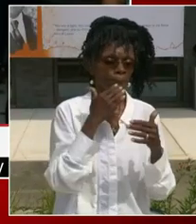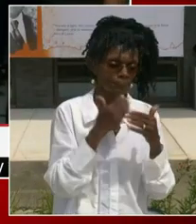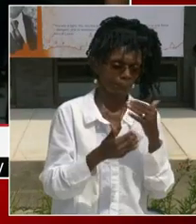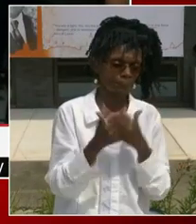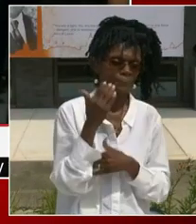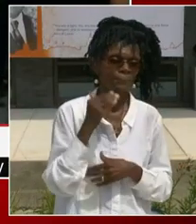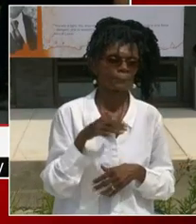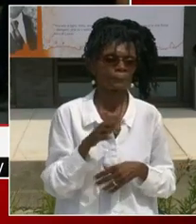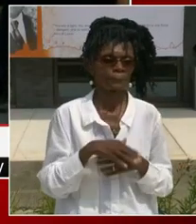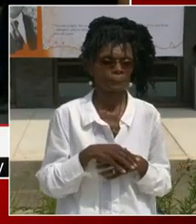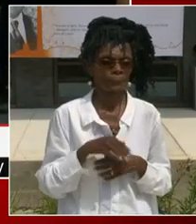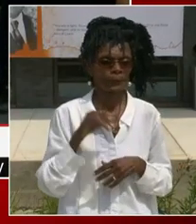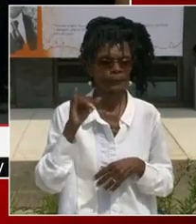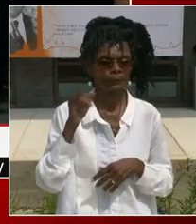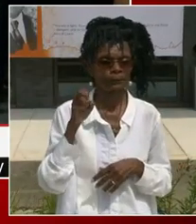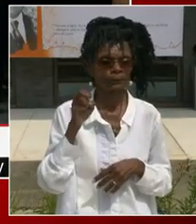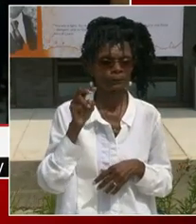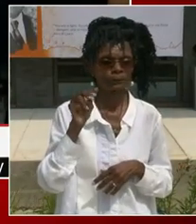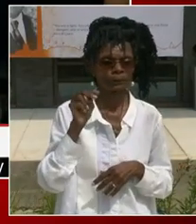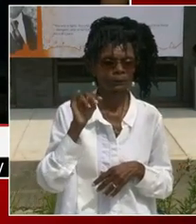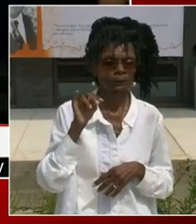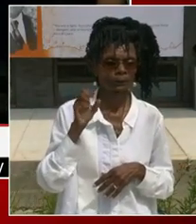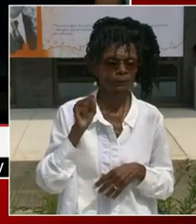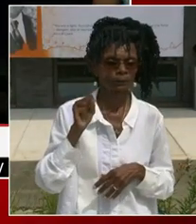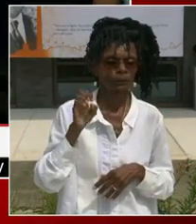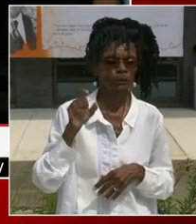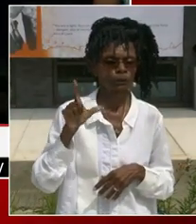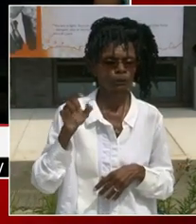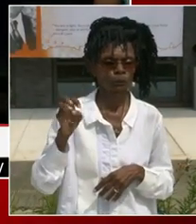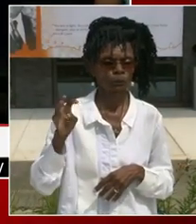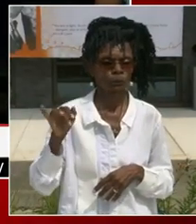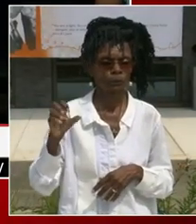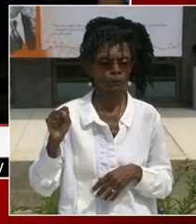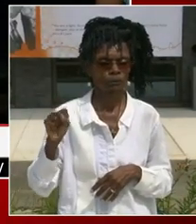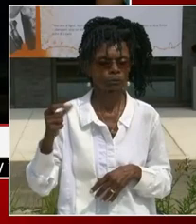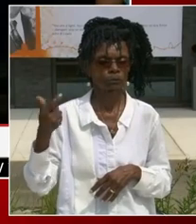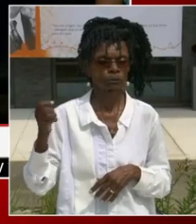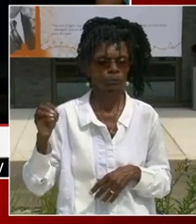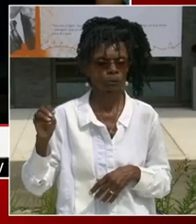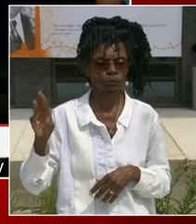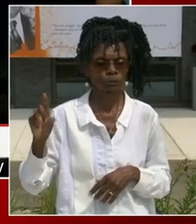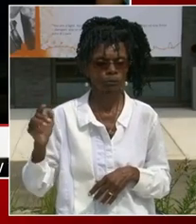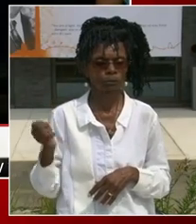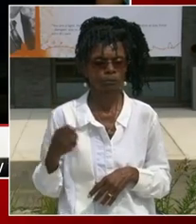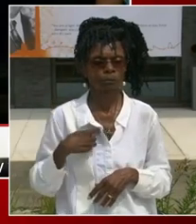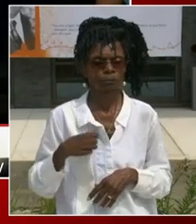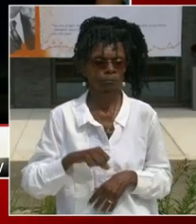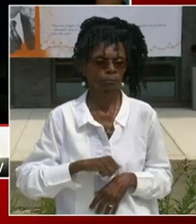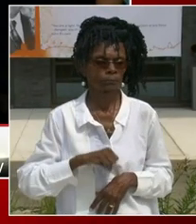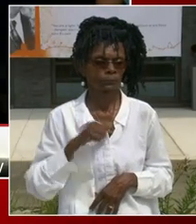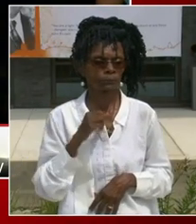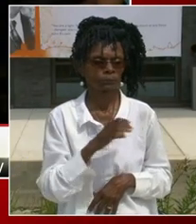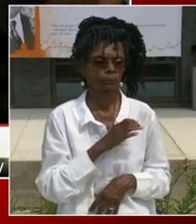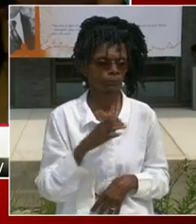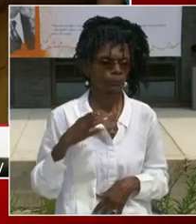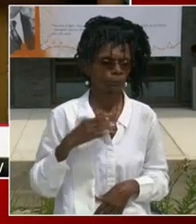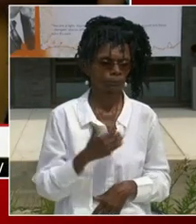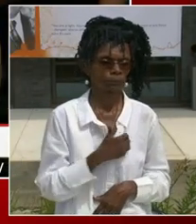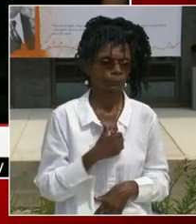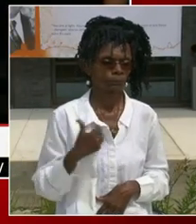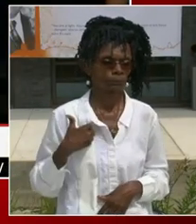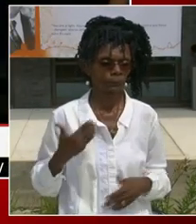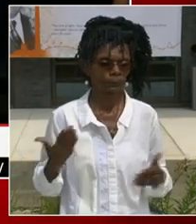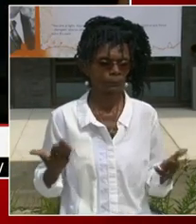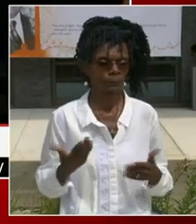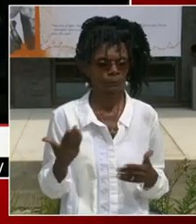and I'm the proud council member of Ward 4. This is such a beautiful occasion. This building is so